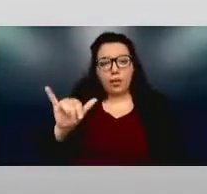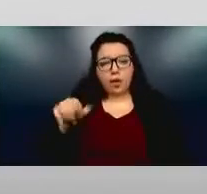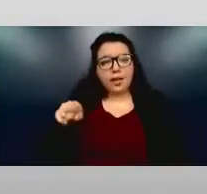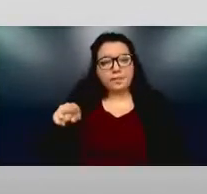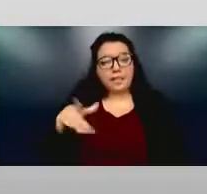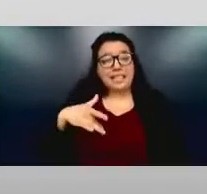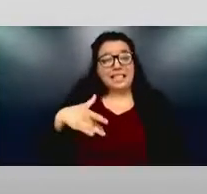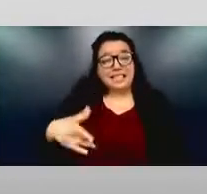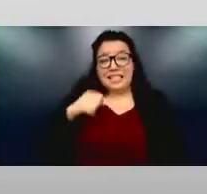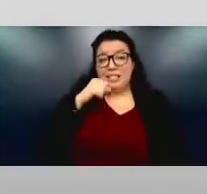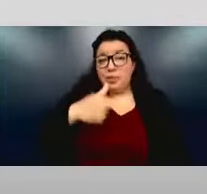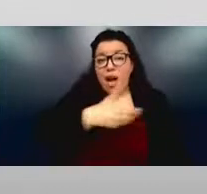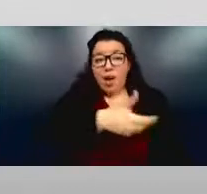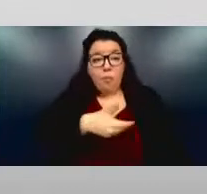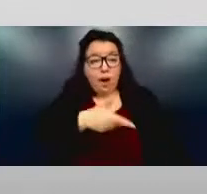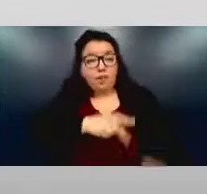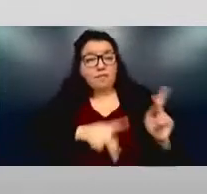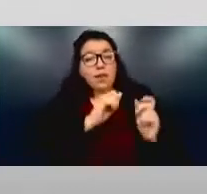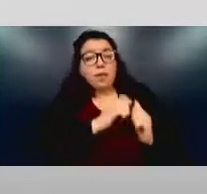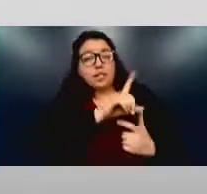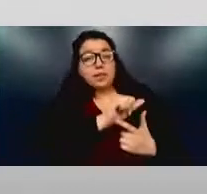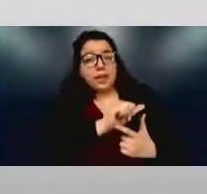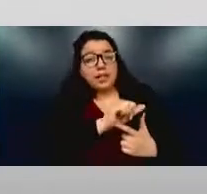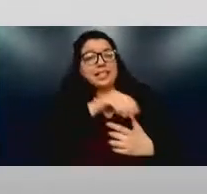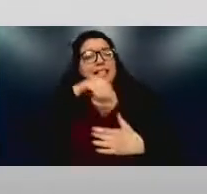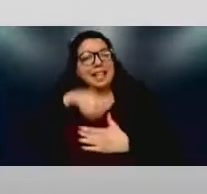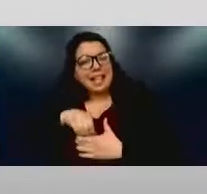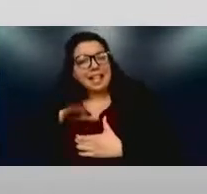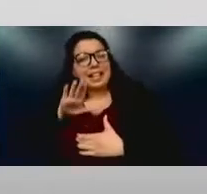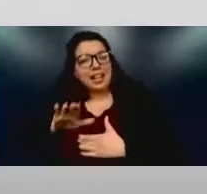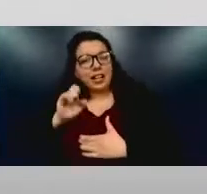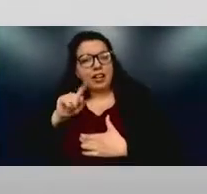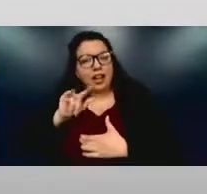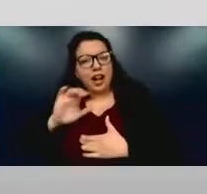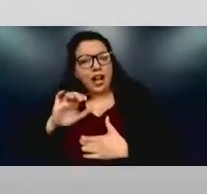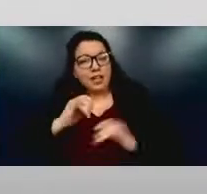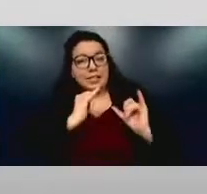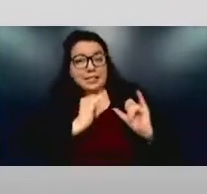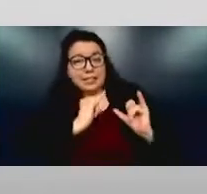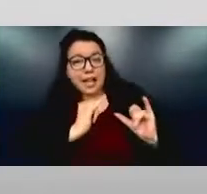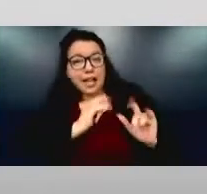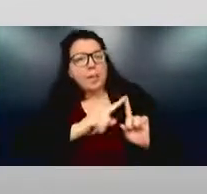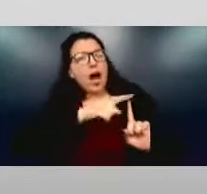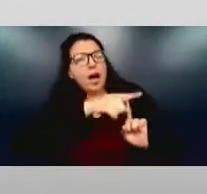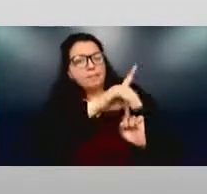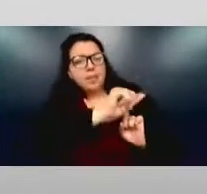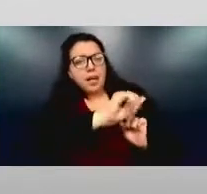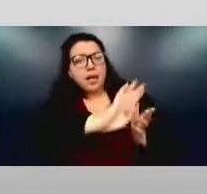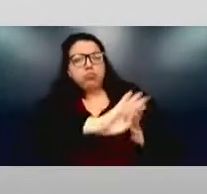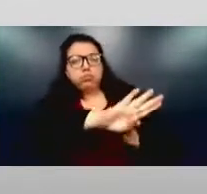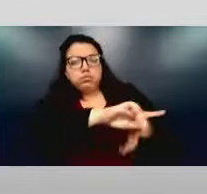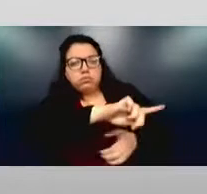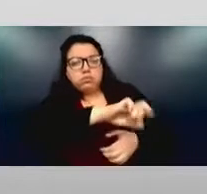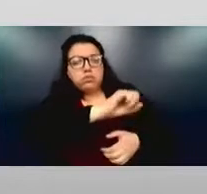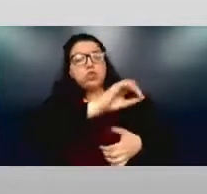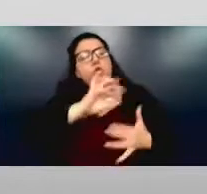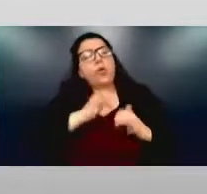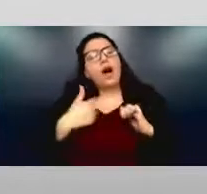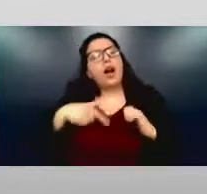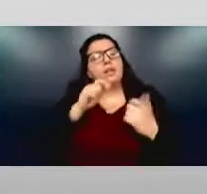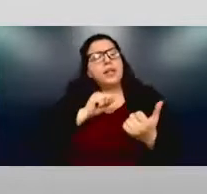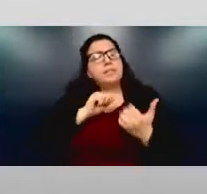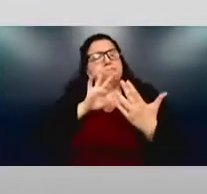students with disabilities who might be in that ethnic group that they're serving. So how do, what do we need to do here as far as practice and research when we think about